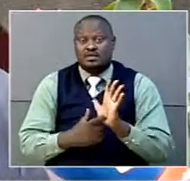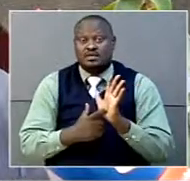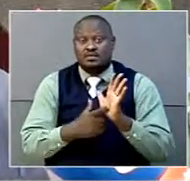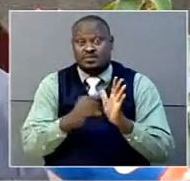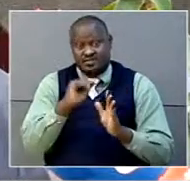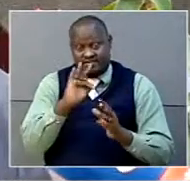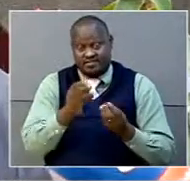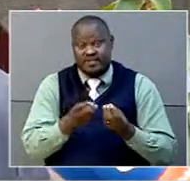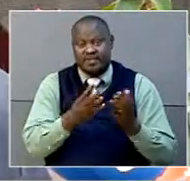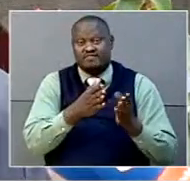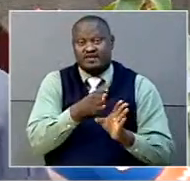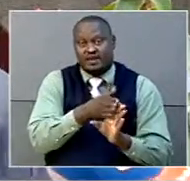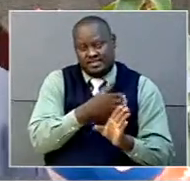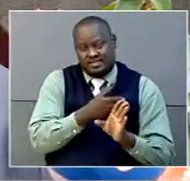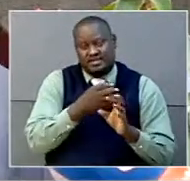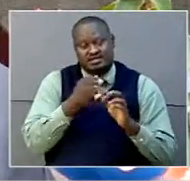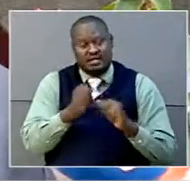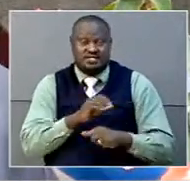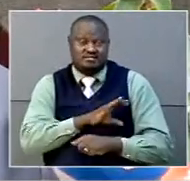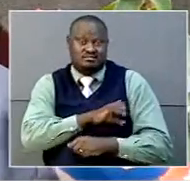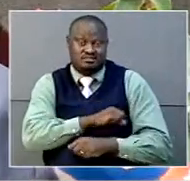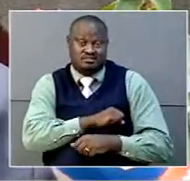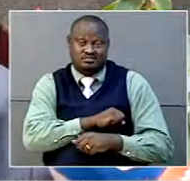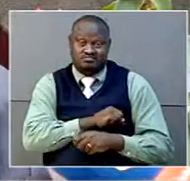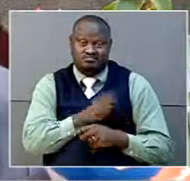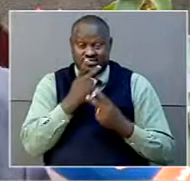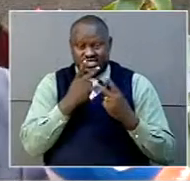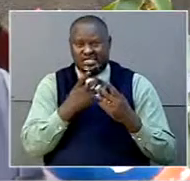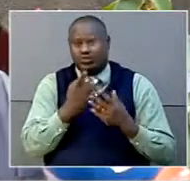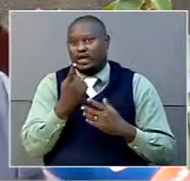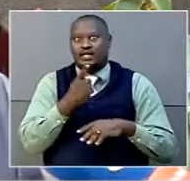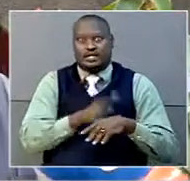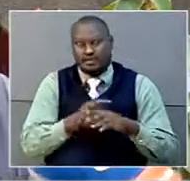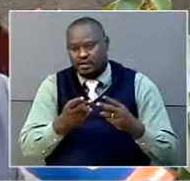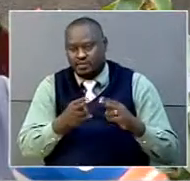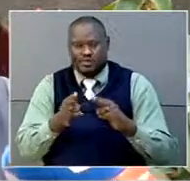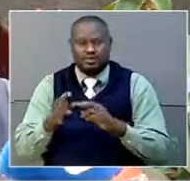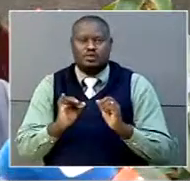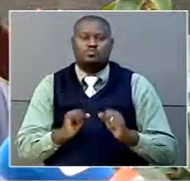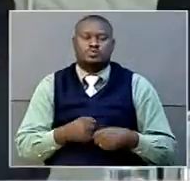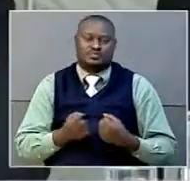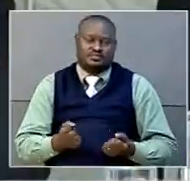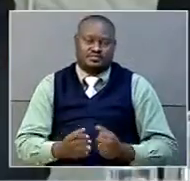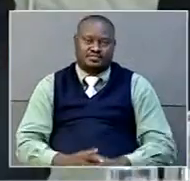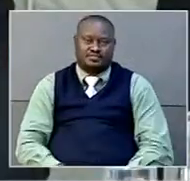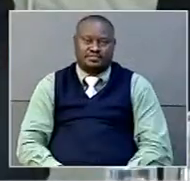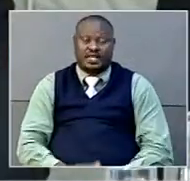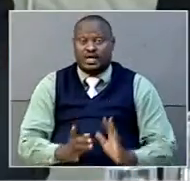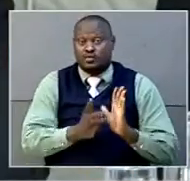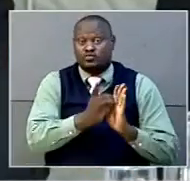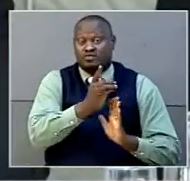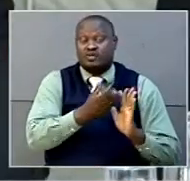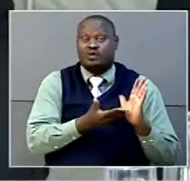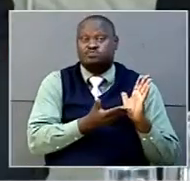you really have to take your time. It's not something that one can rush and get right. In the draft document,